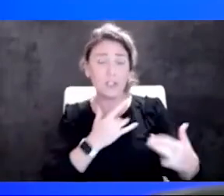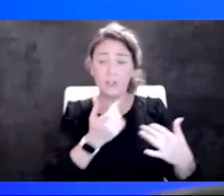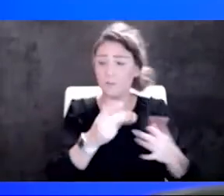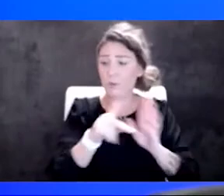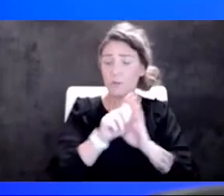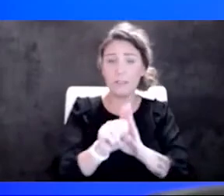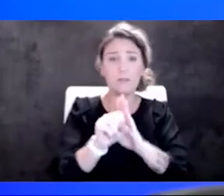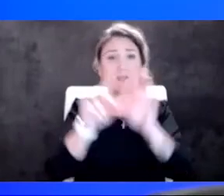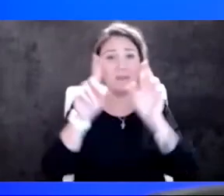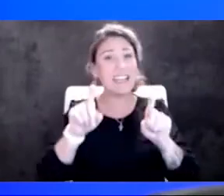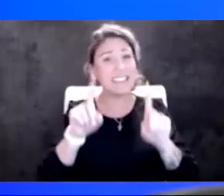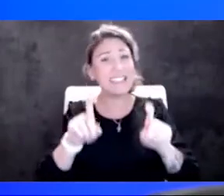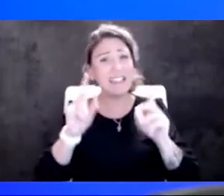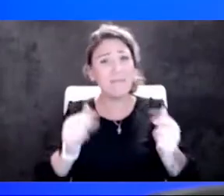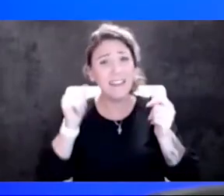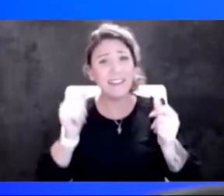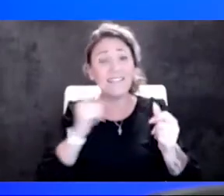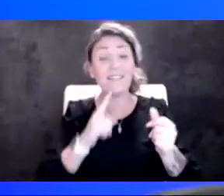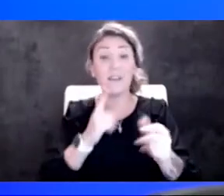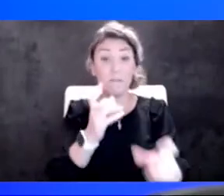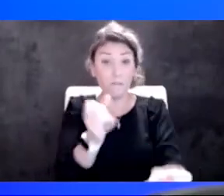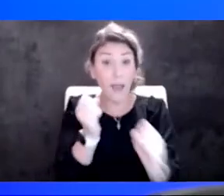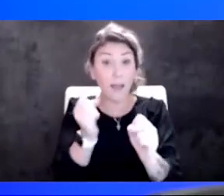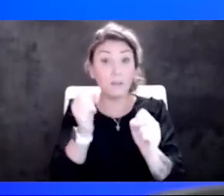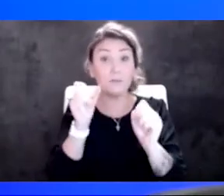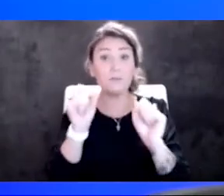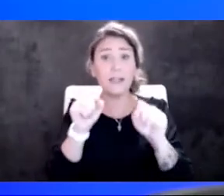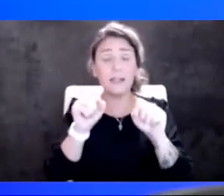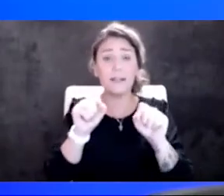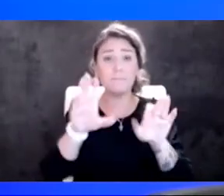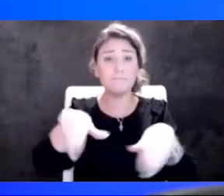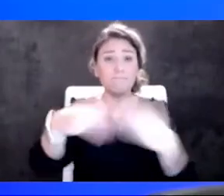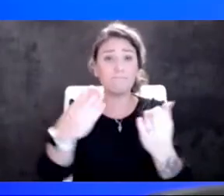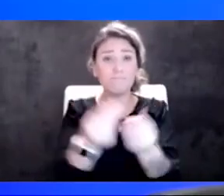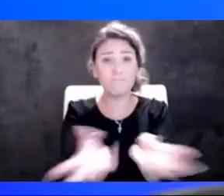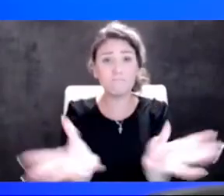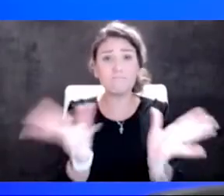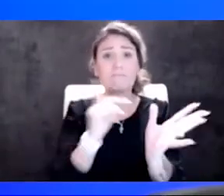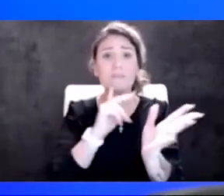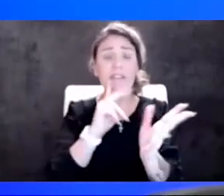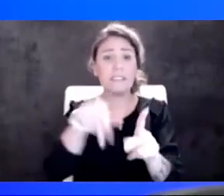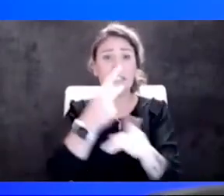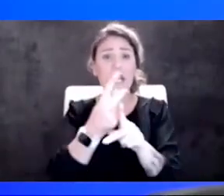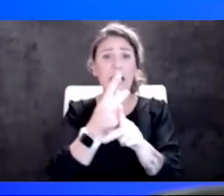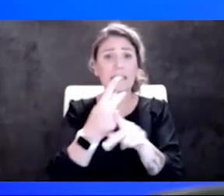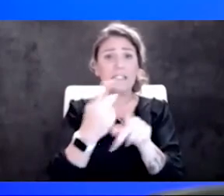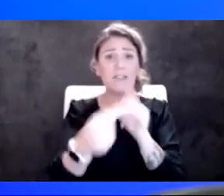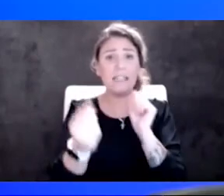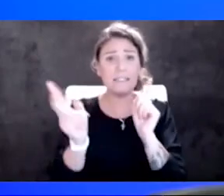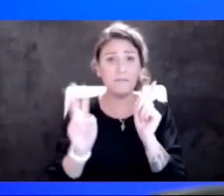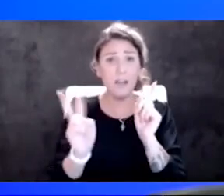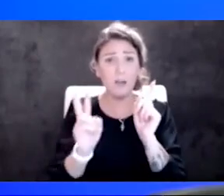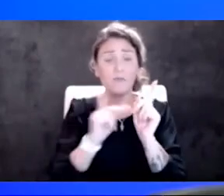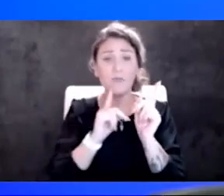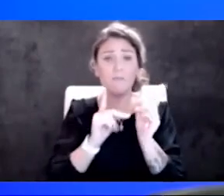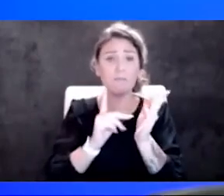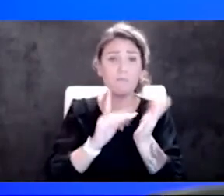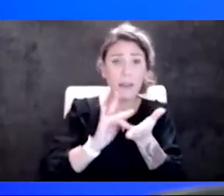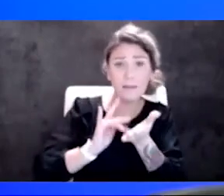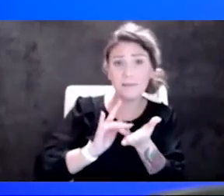away, because the faster we can get you those types of antiviral therapies, the more likely we're going to have success in keeping you out of the hospital.